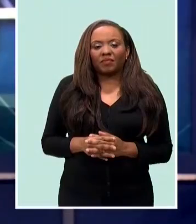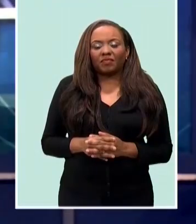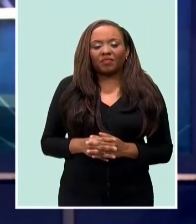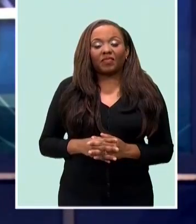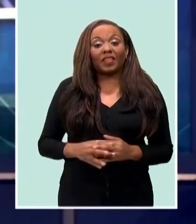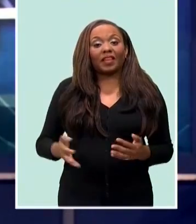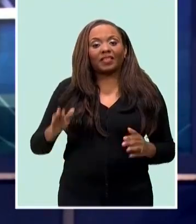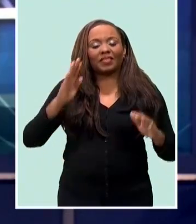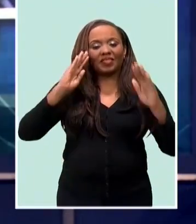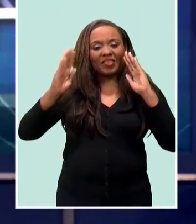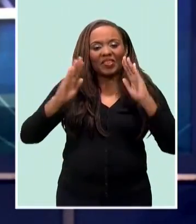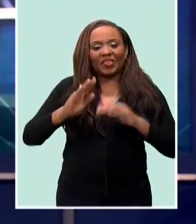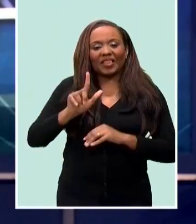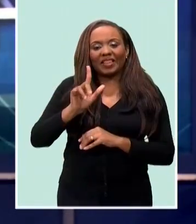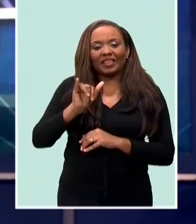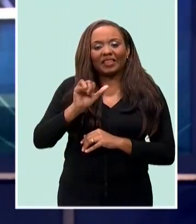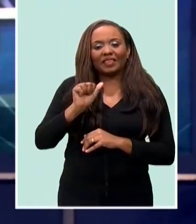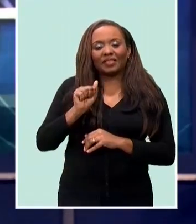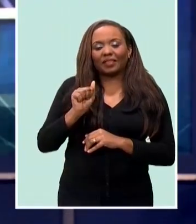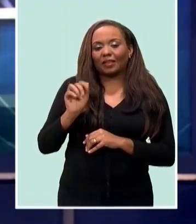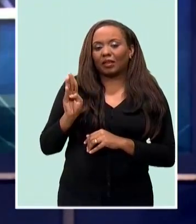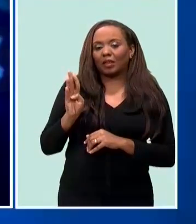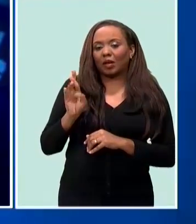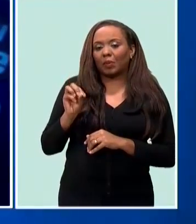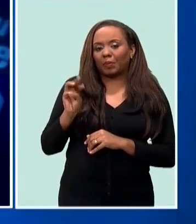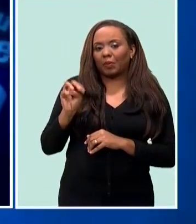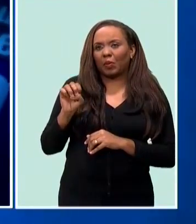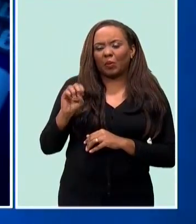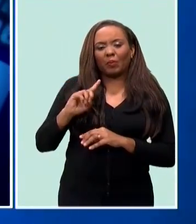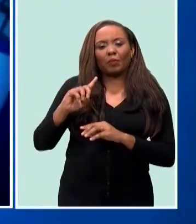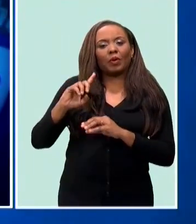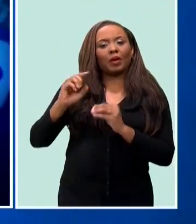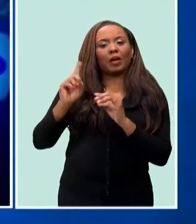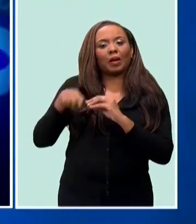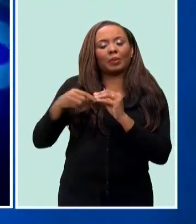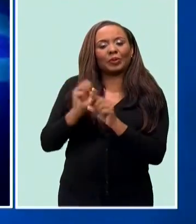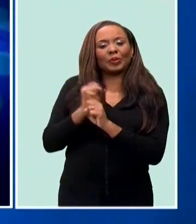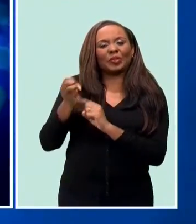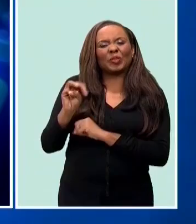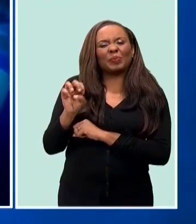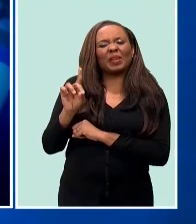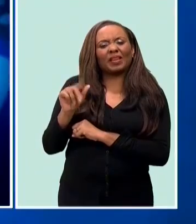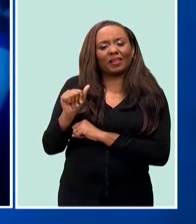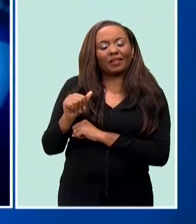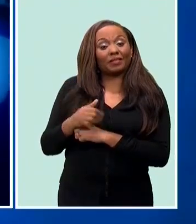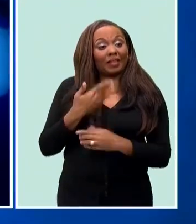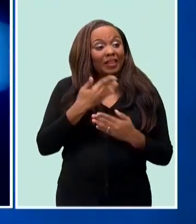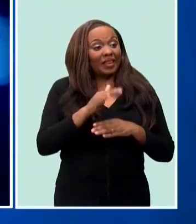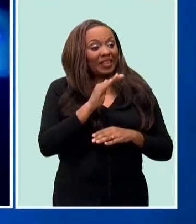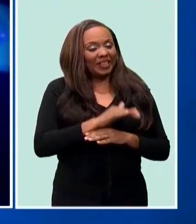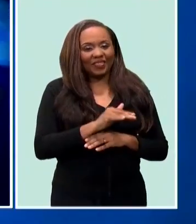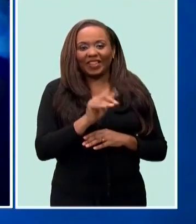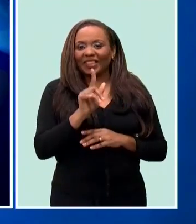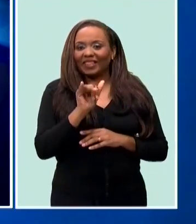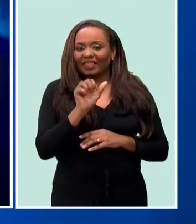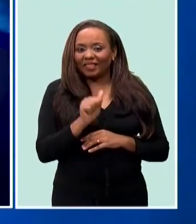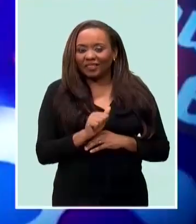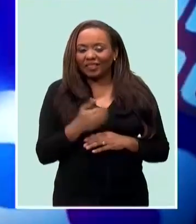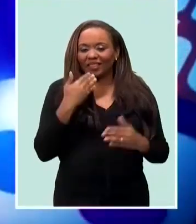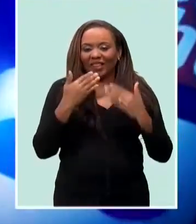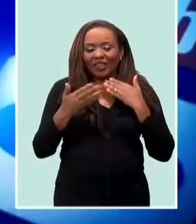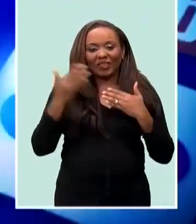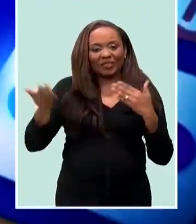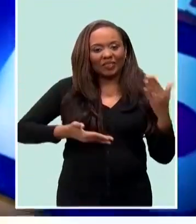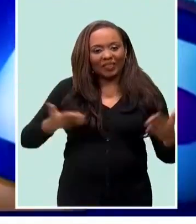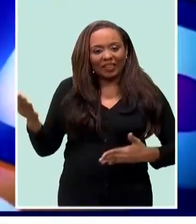And we say hello now to our Lisa Boom in our social media corner to tell us what is trending. Good evening, Lisa. Hi, good evening, Lisa. Thank you very much